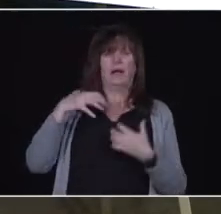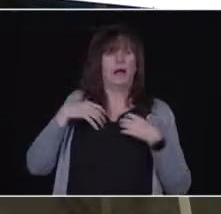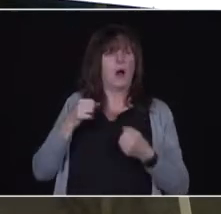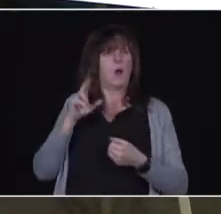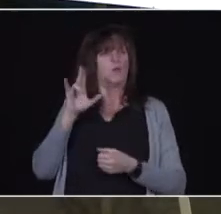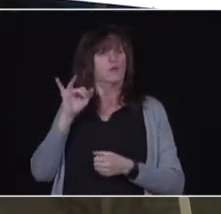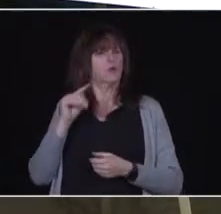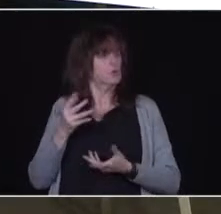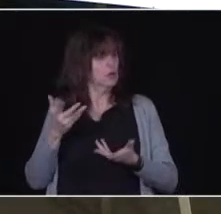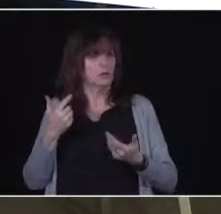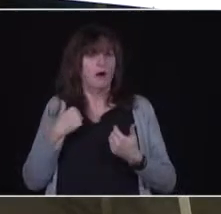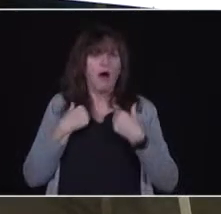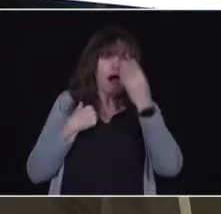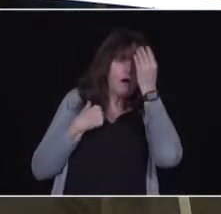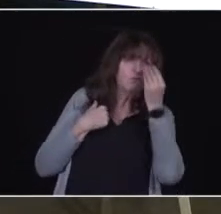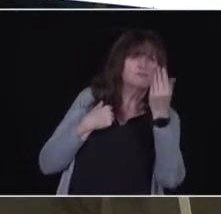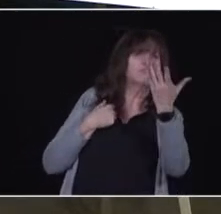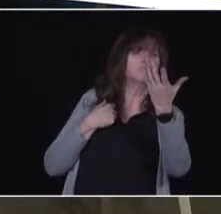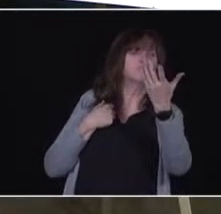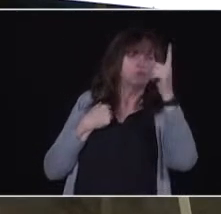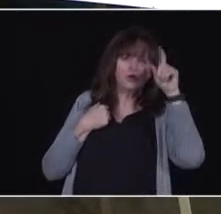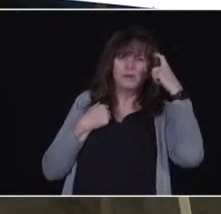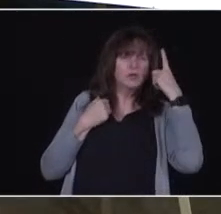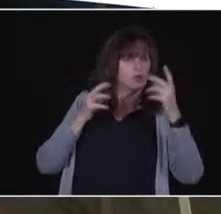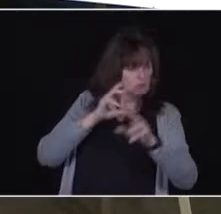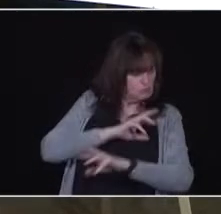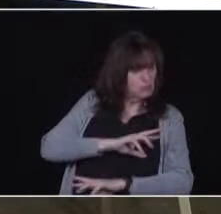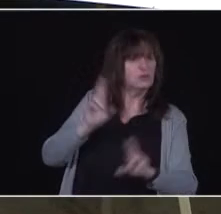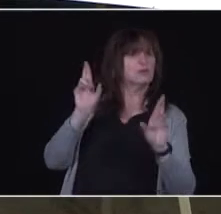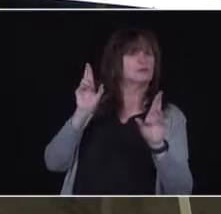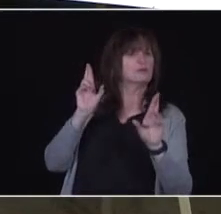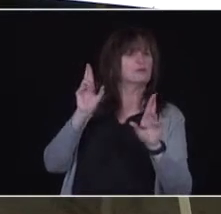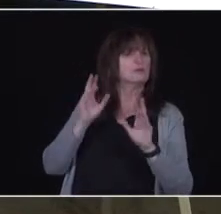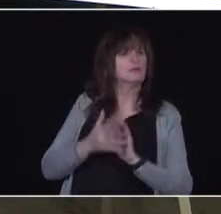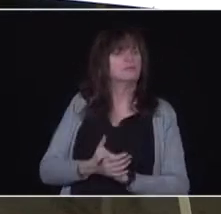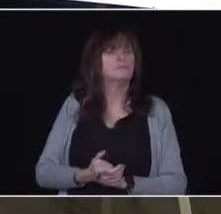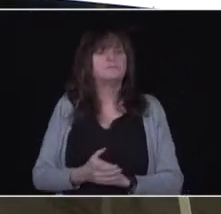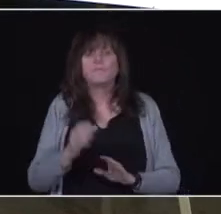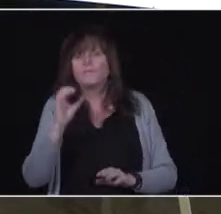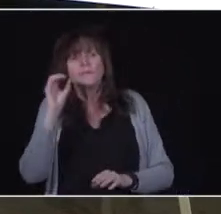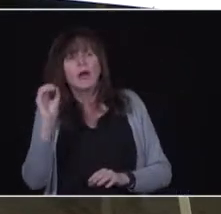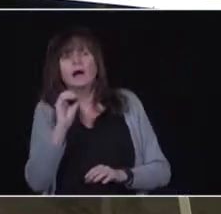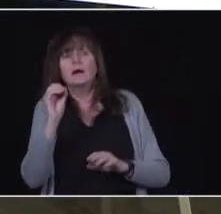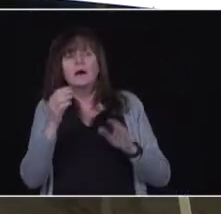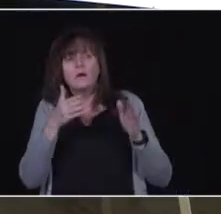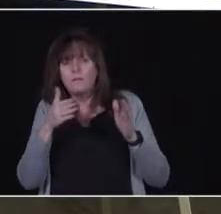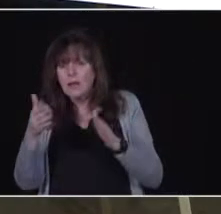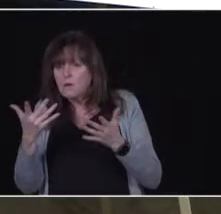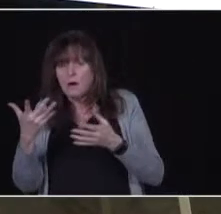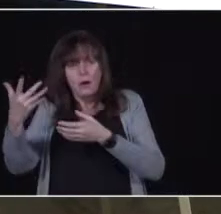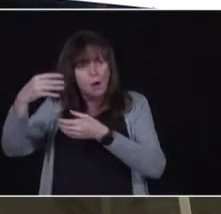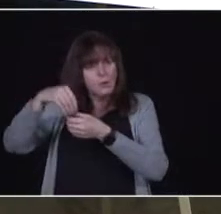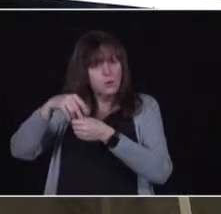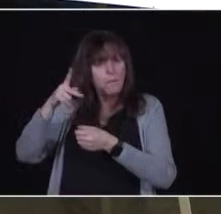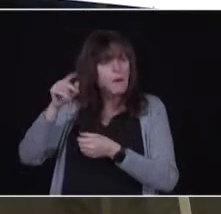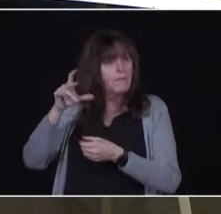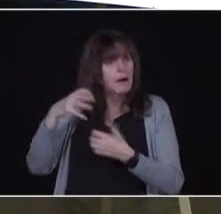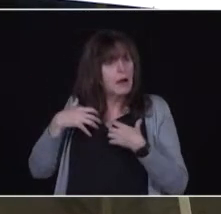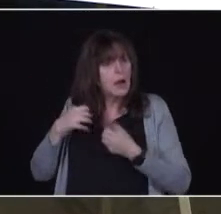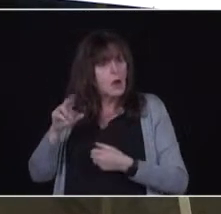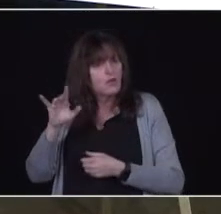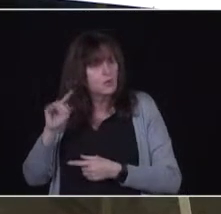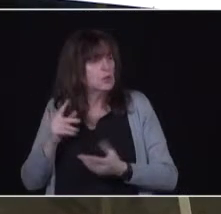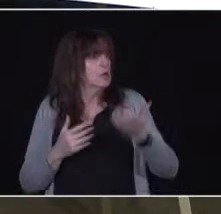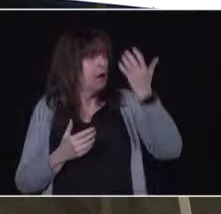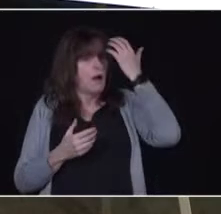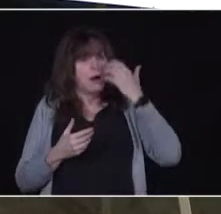that. So, the provincial plan is inclusive of our public health units, it is inclusive of our hospitals, it is inclusive